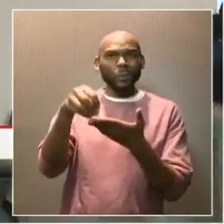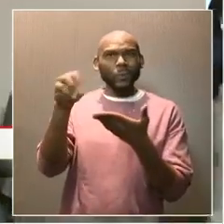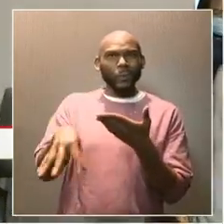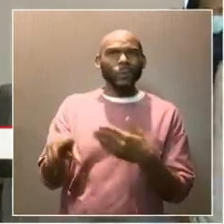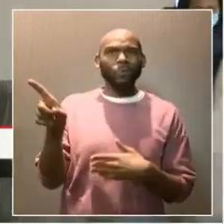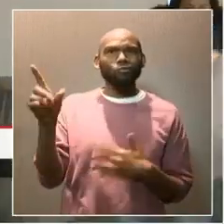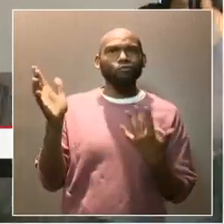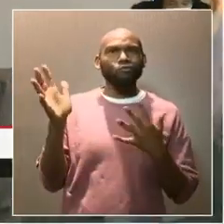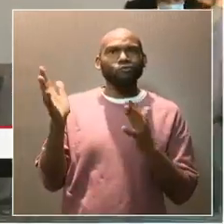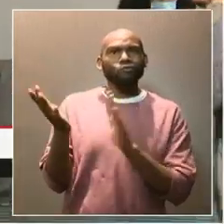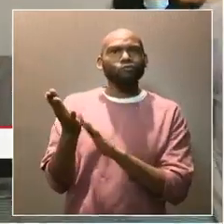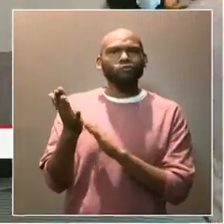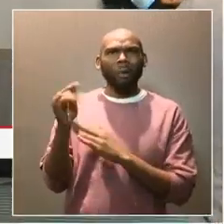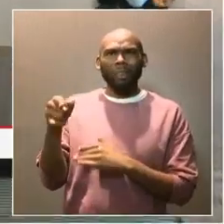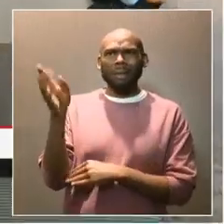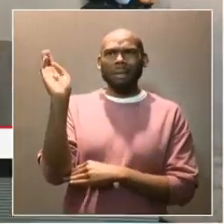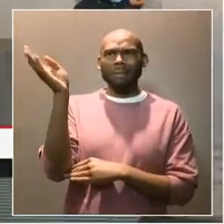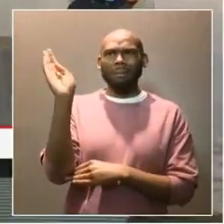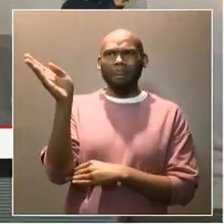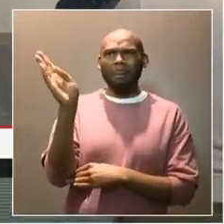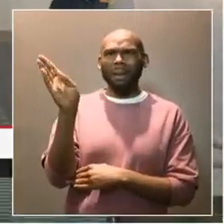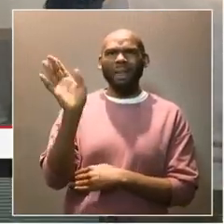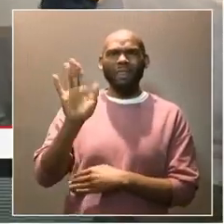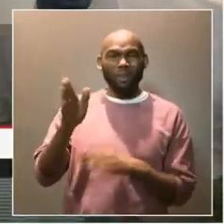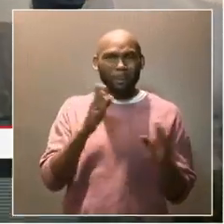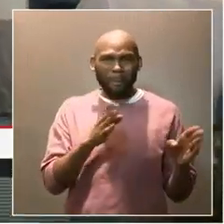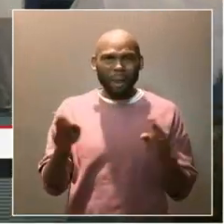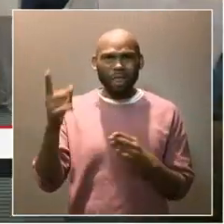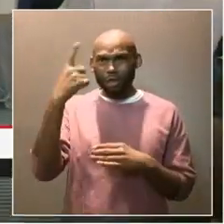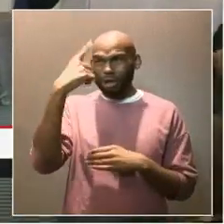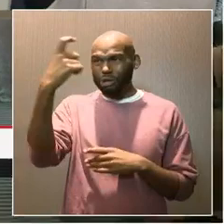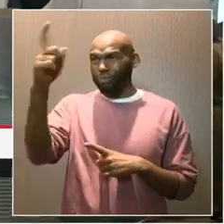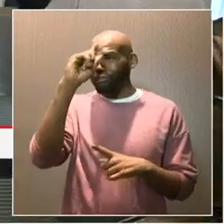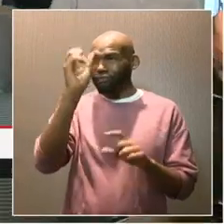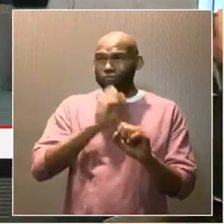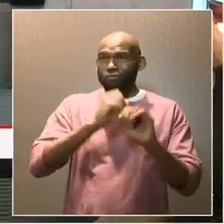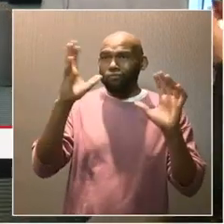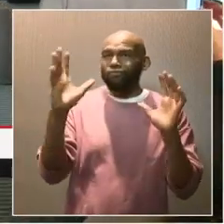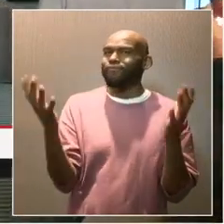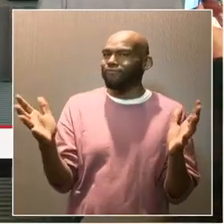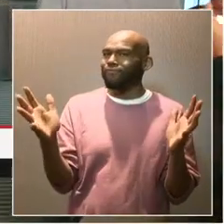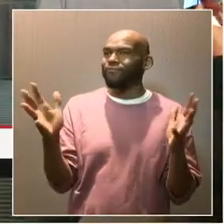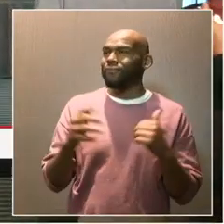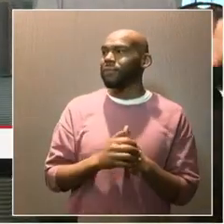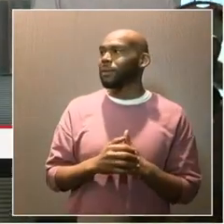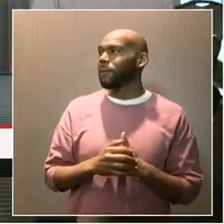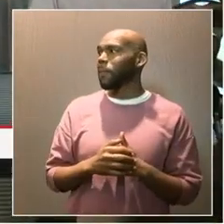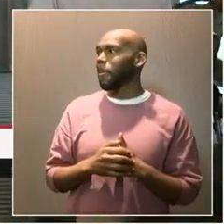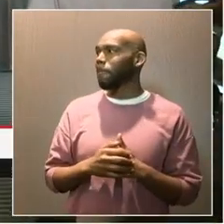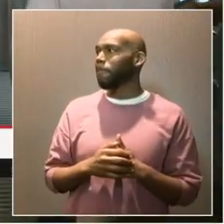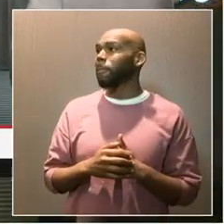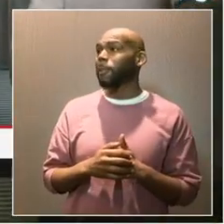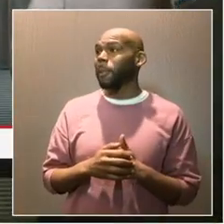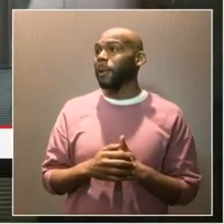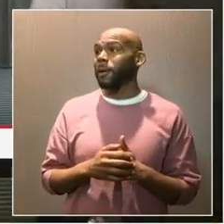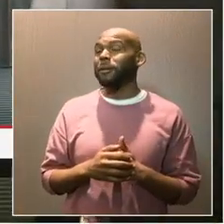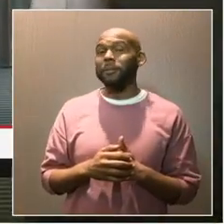who is speaking change into her community. And it is important